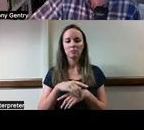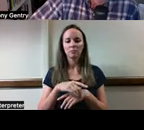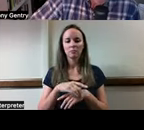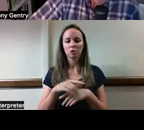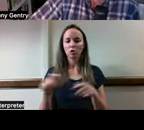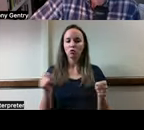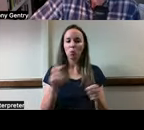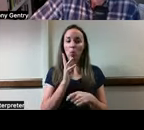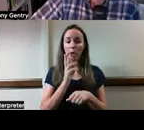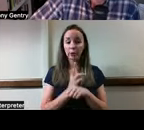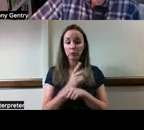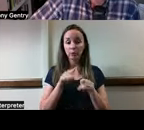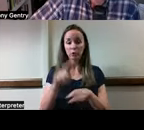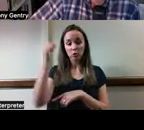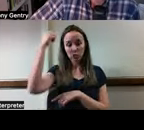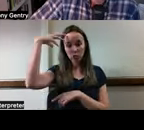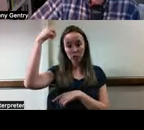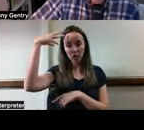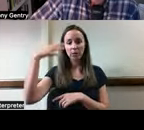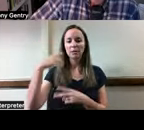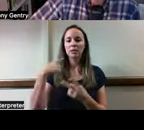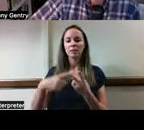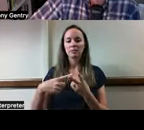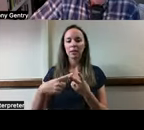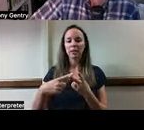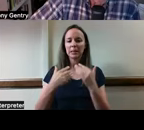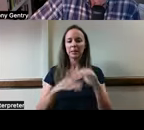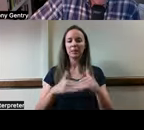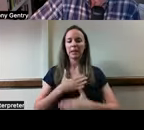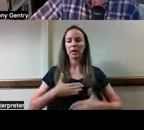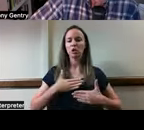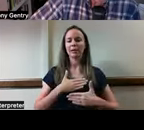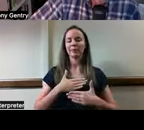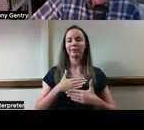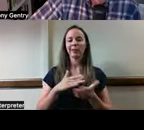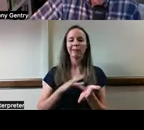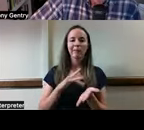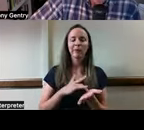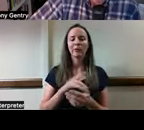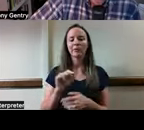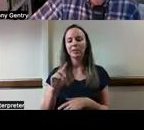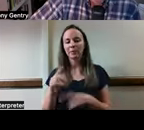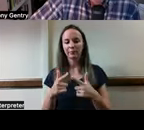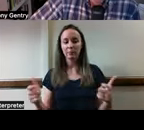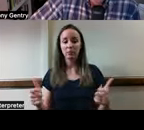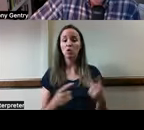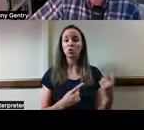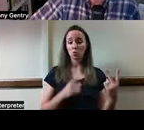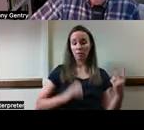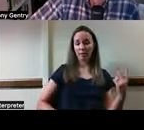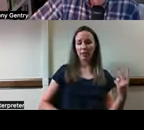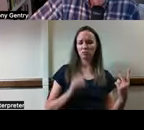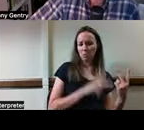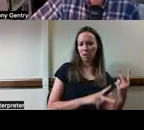of your clients in the home. Two okay with this, but the third one is adamantly opposed, calling this technology an invasion of